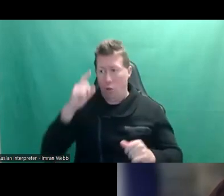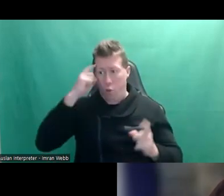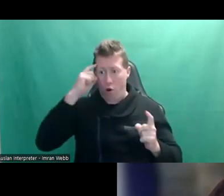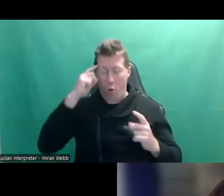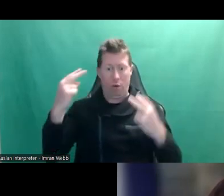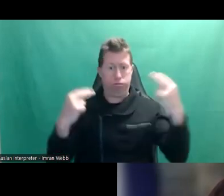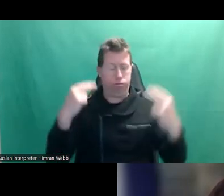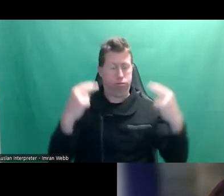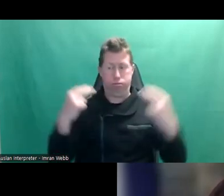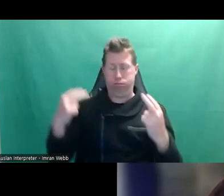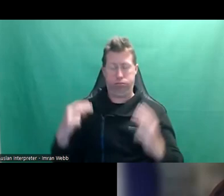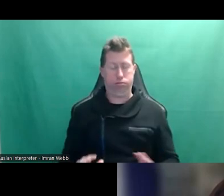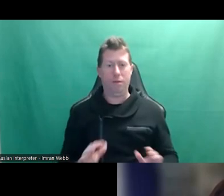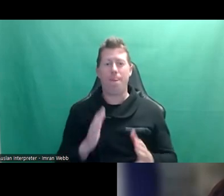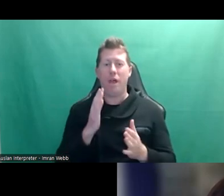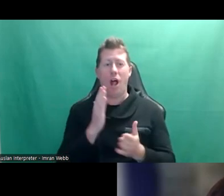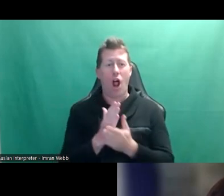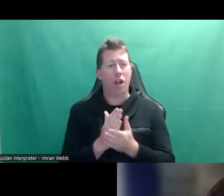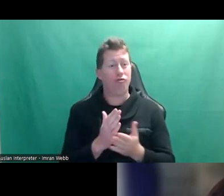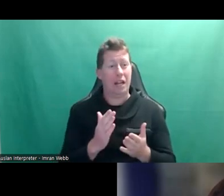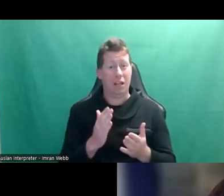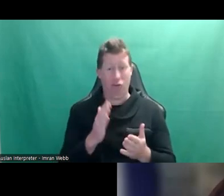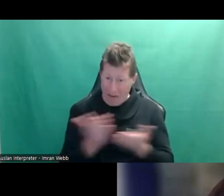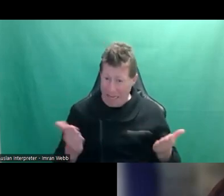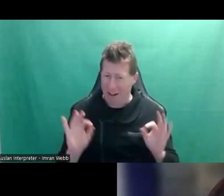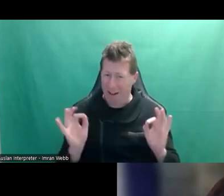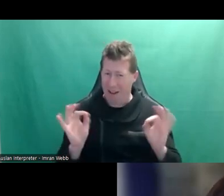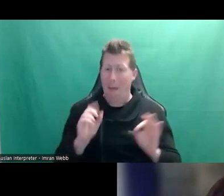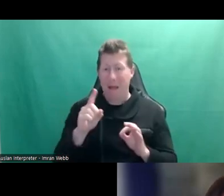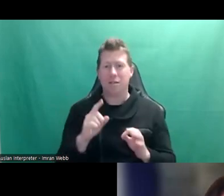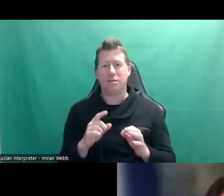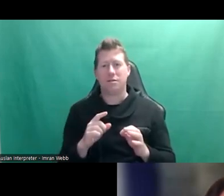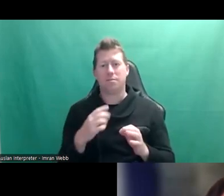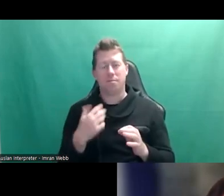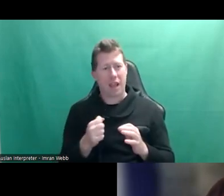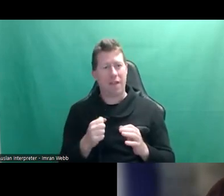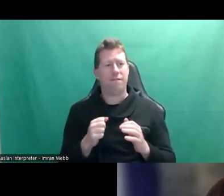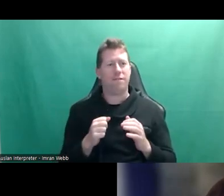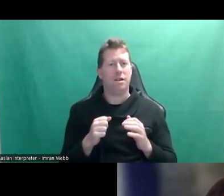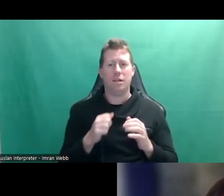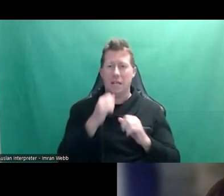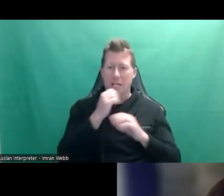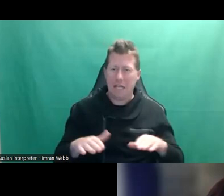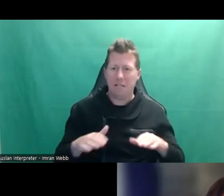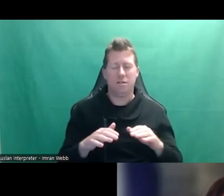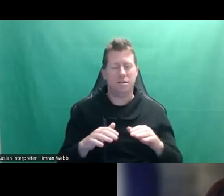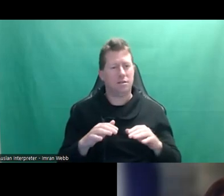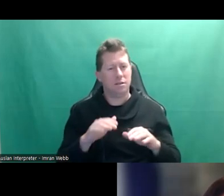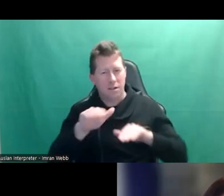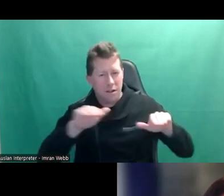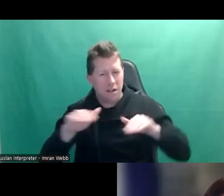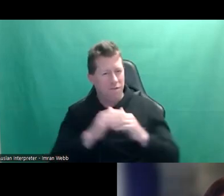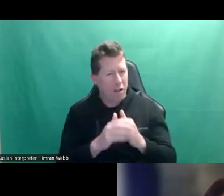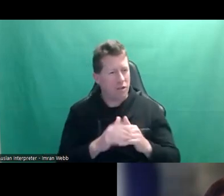A lot of it is made up, but it's also true that other kids do check in with their own friends and those peer groups and kind of